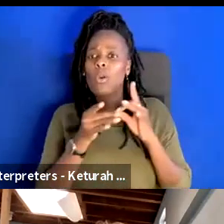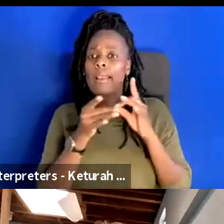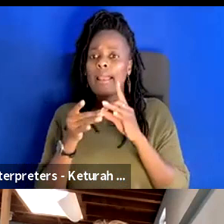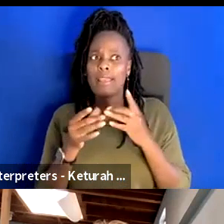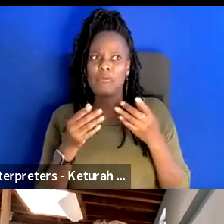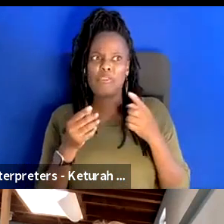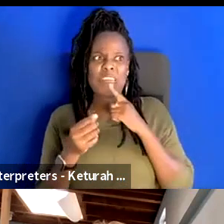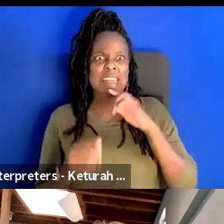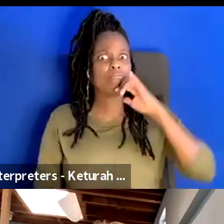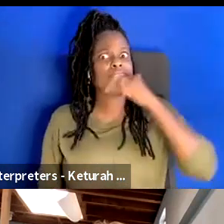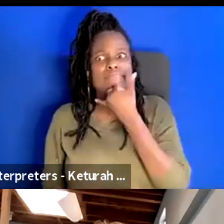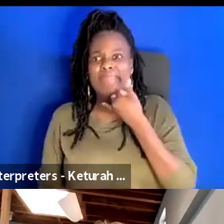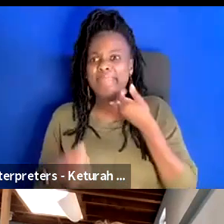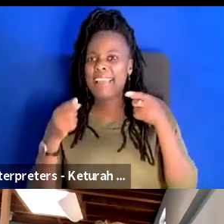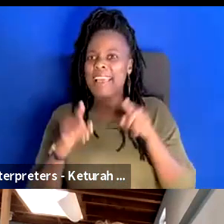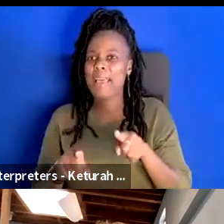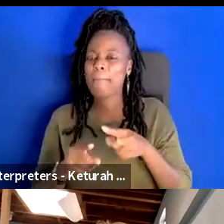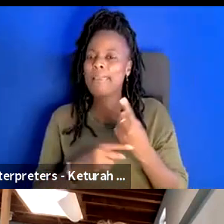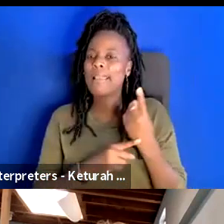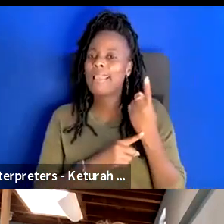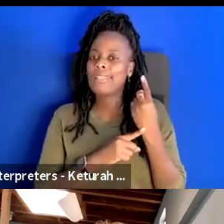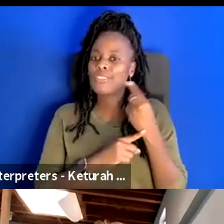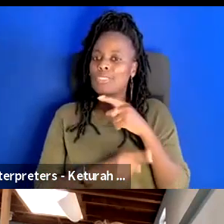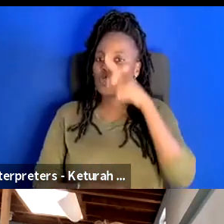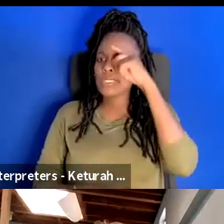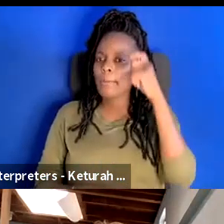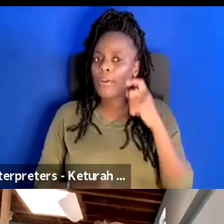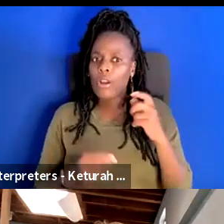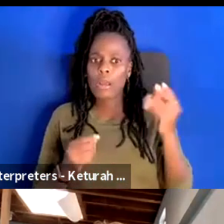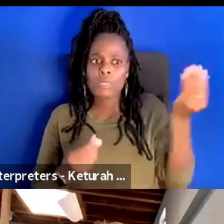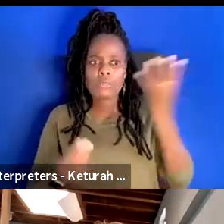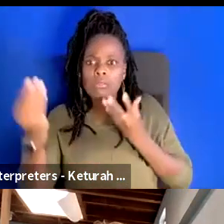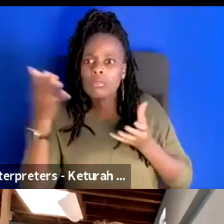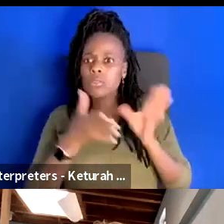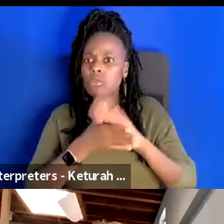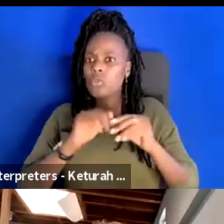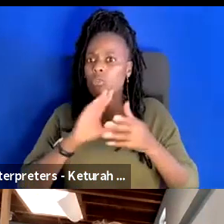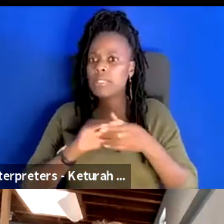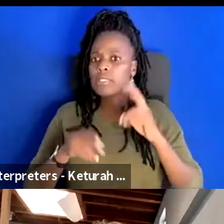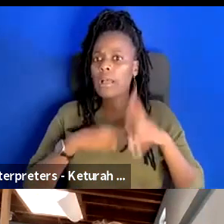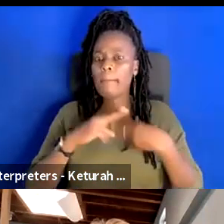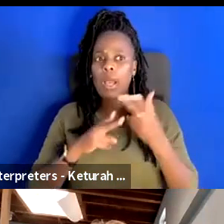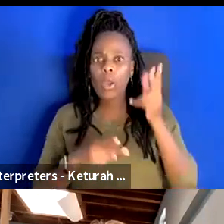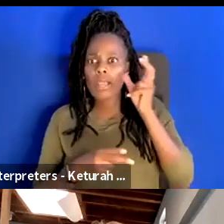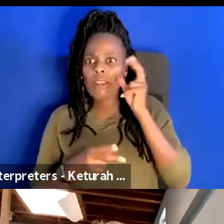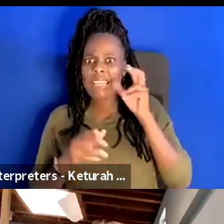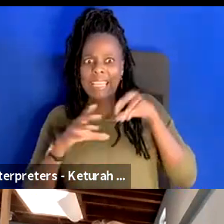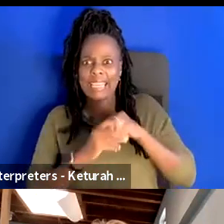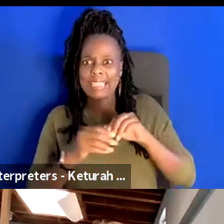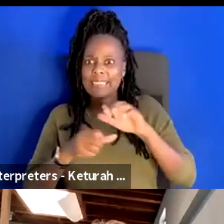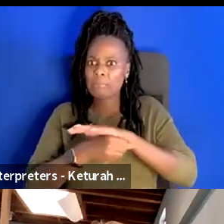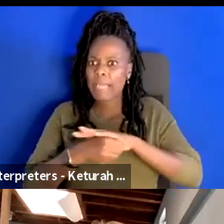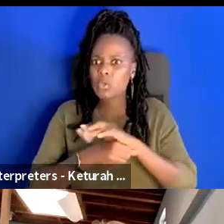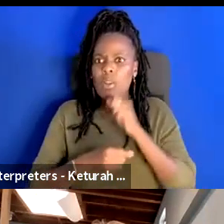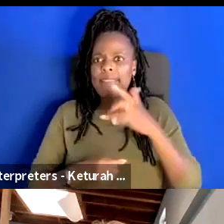accident last summer, as I was hearing all of these stories about people being in spaces where they didn't feel they had a resource, where they didn't